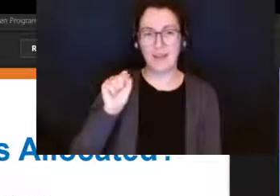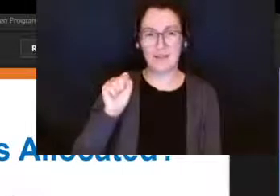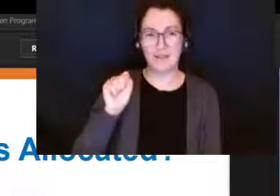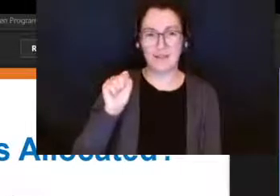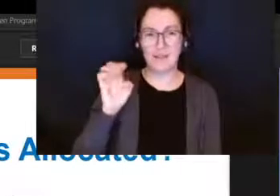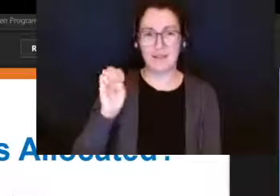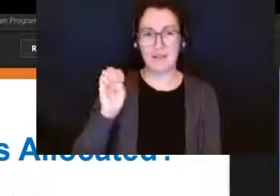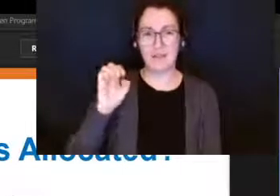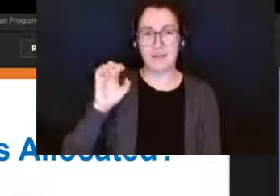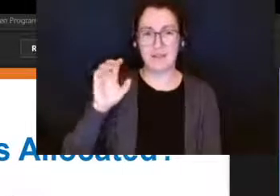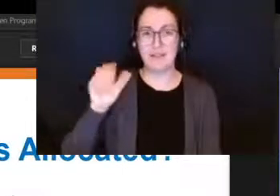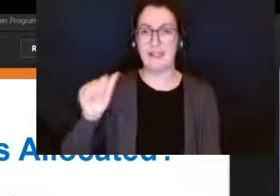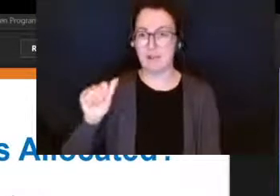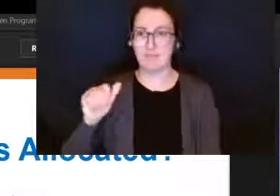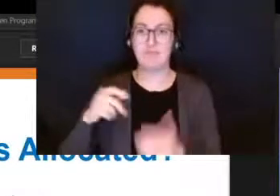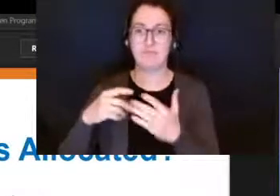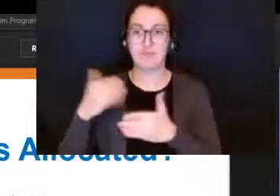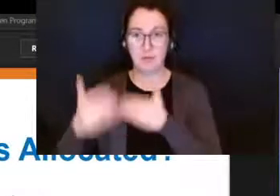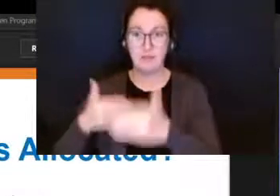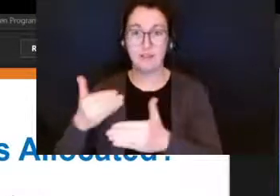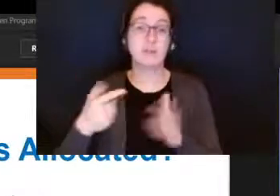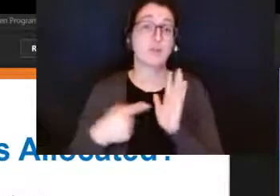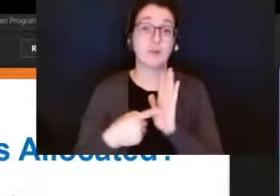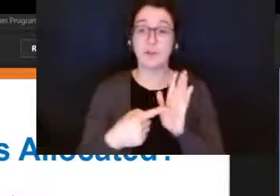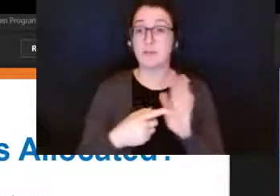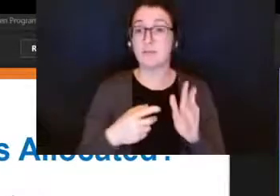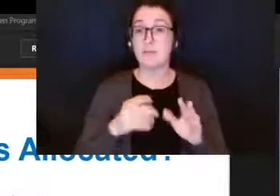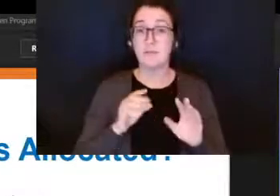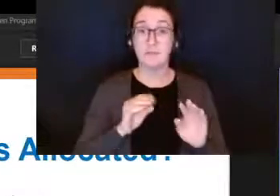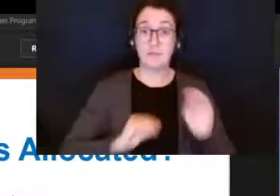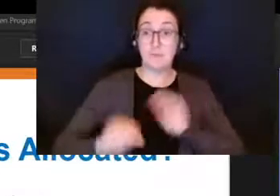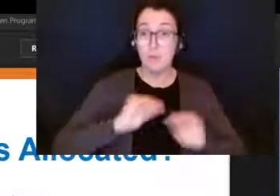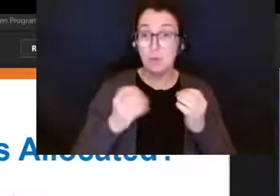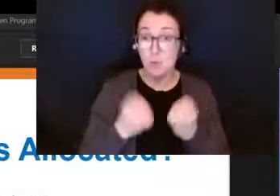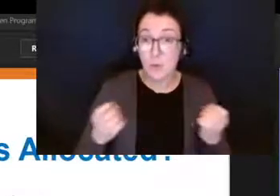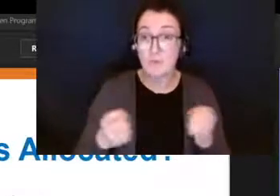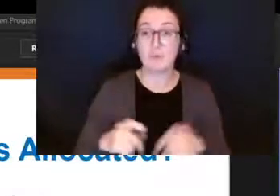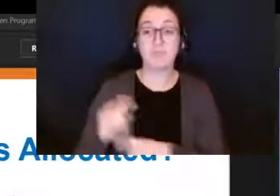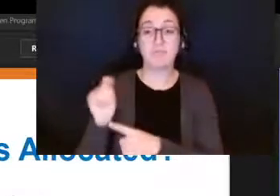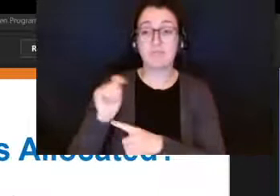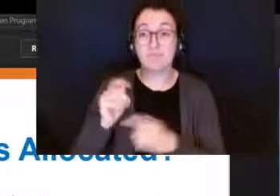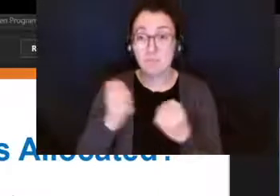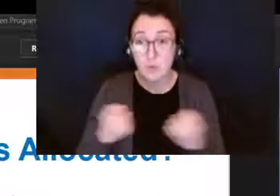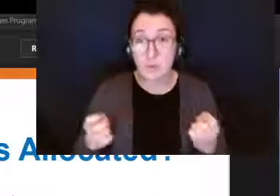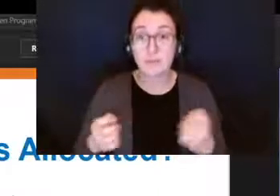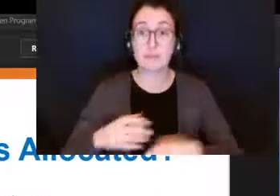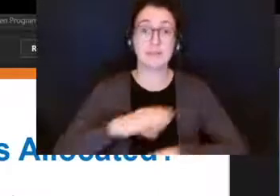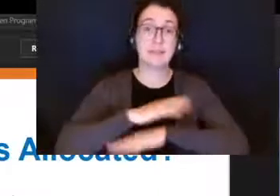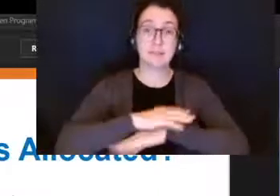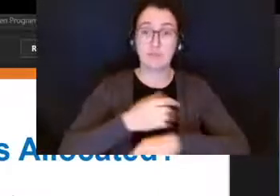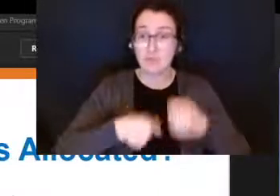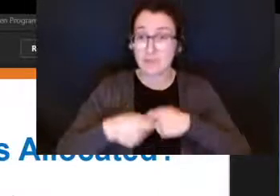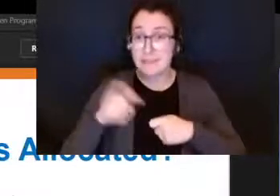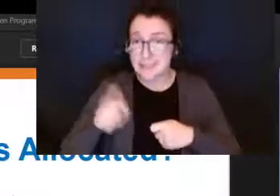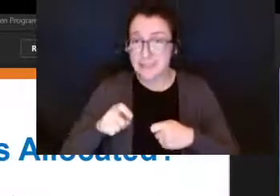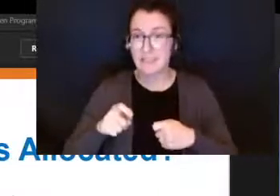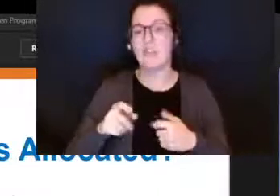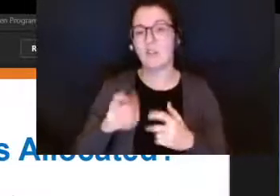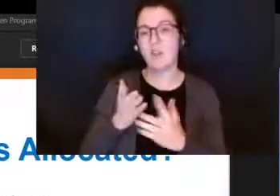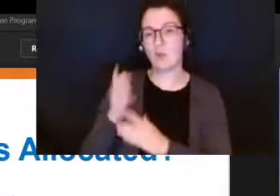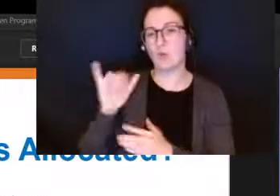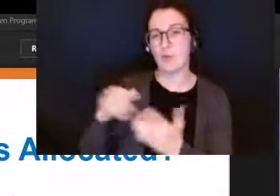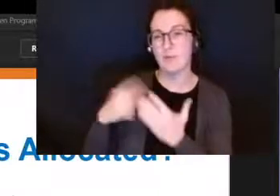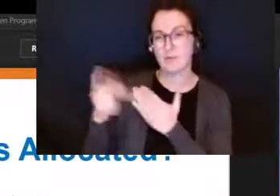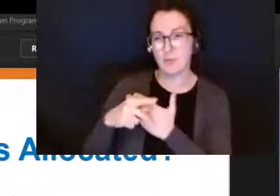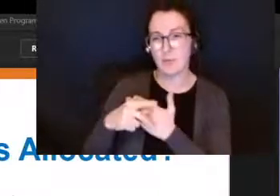school such as mobility equipment toileting equipment change tables that sort of thing we also have human